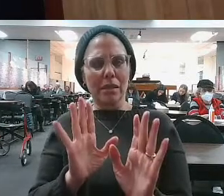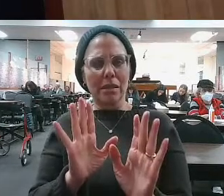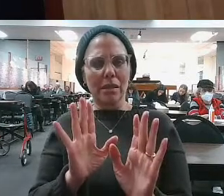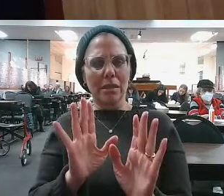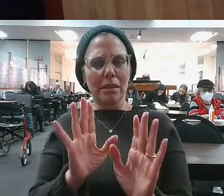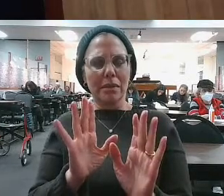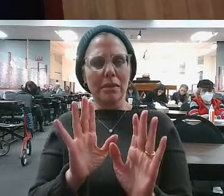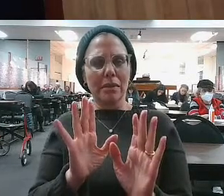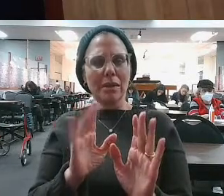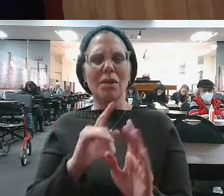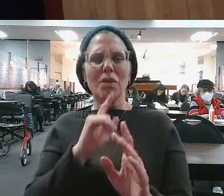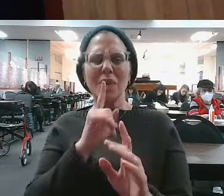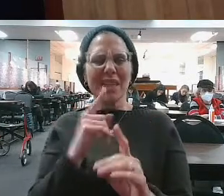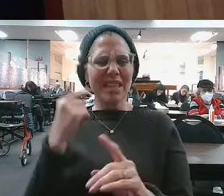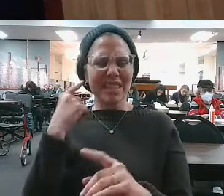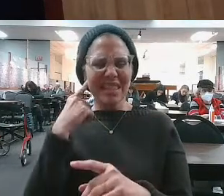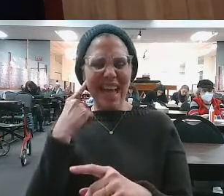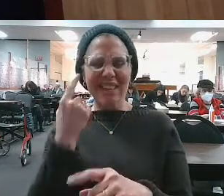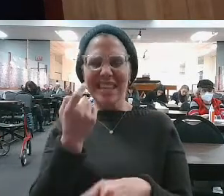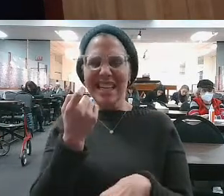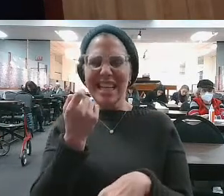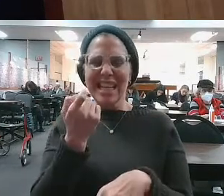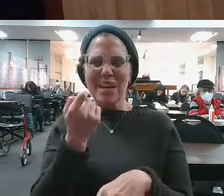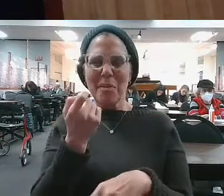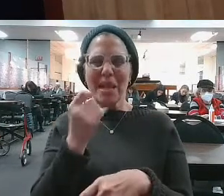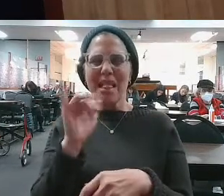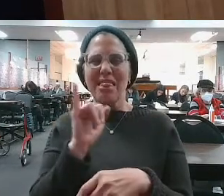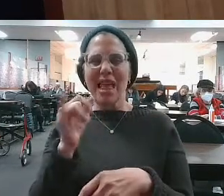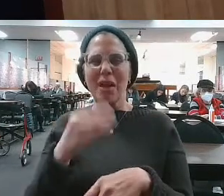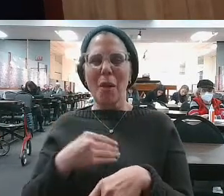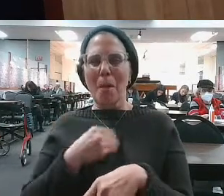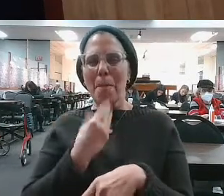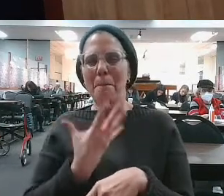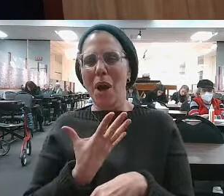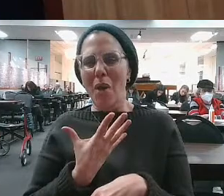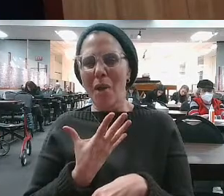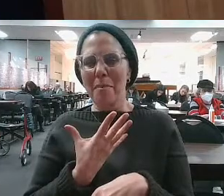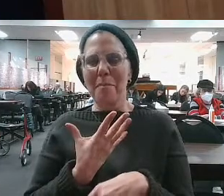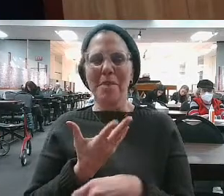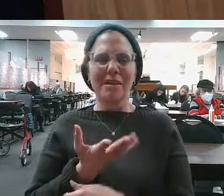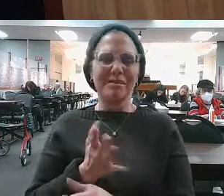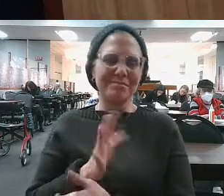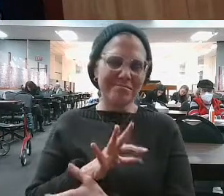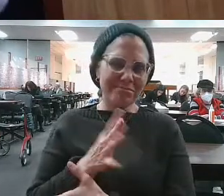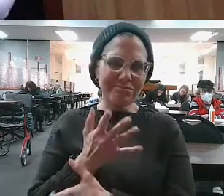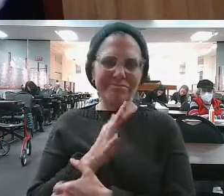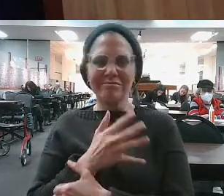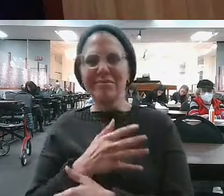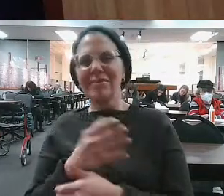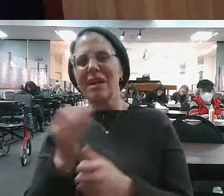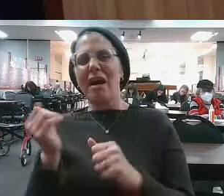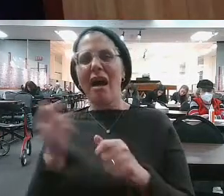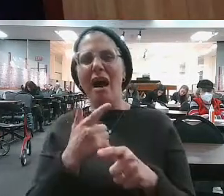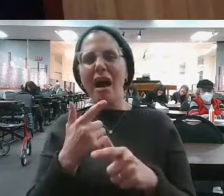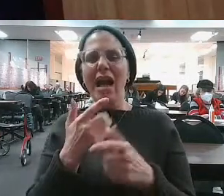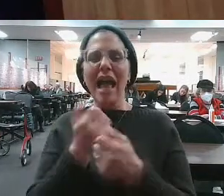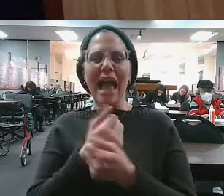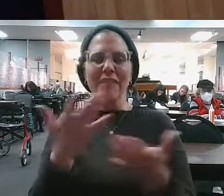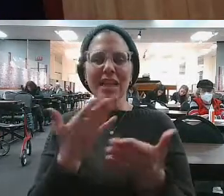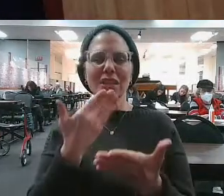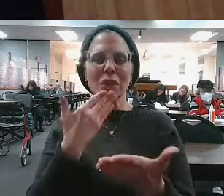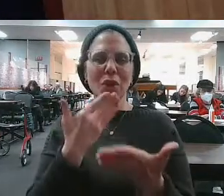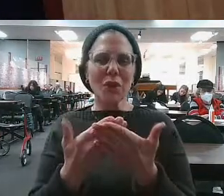that turns off. Because it sounds a little bit cliche. Right? The silver lining. this, Gamzula Tova.